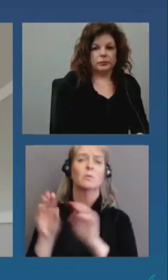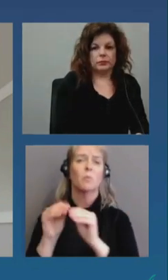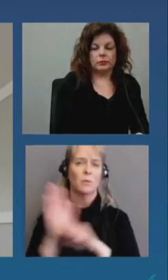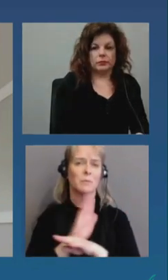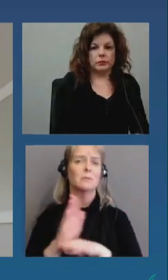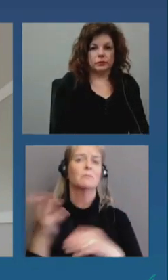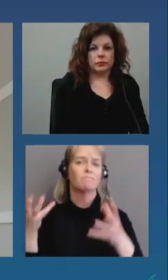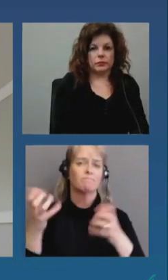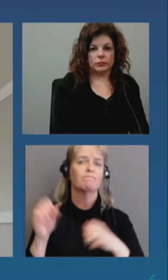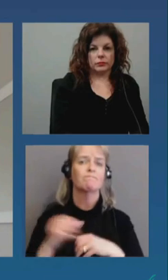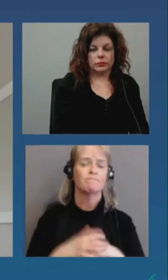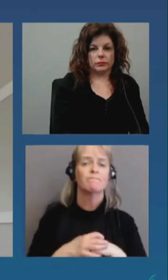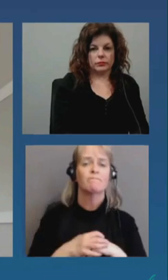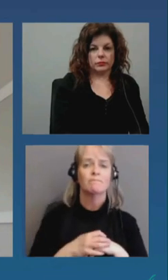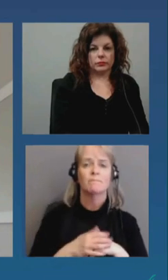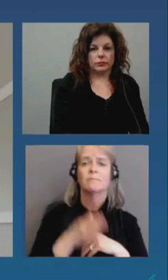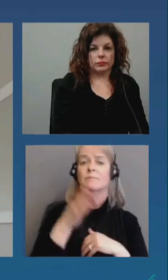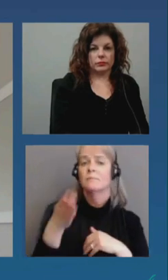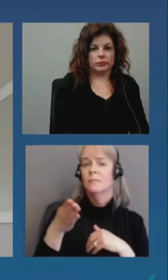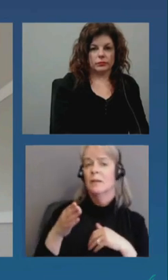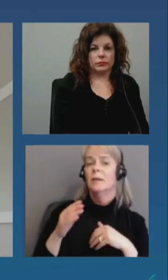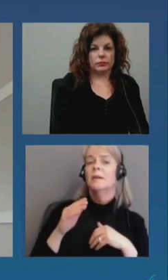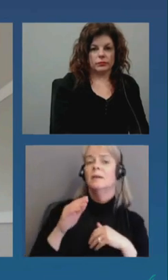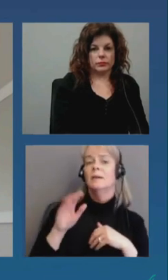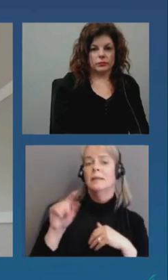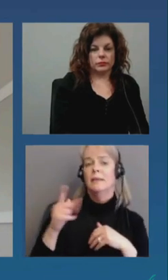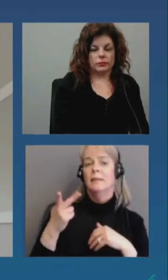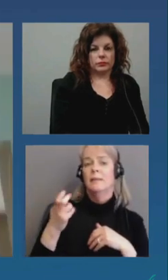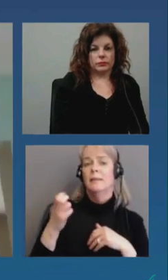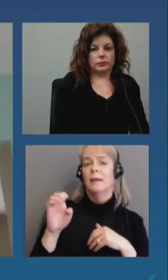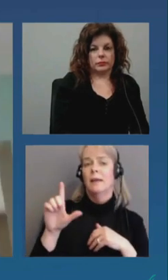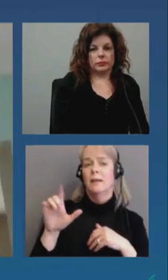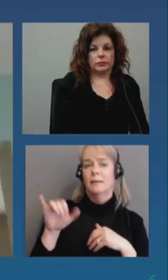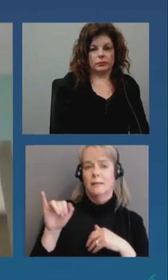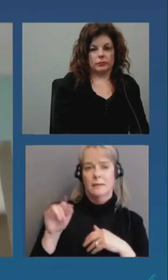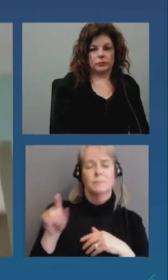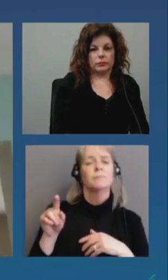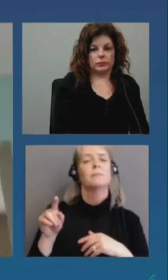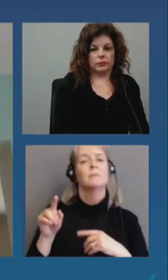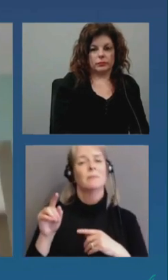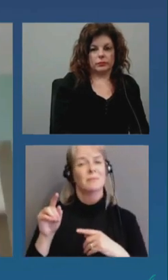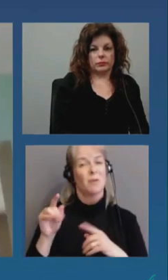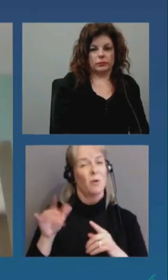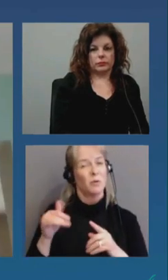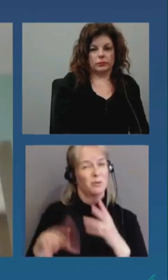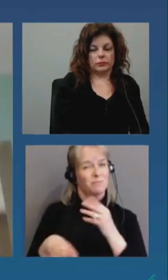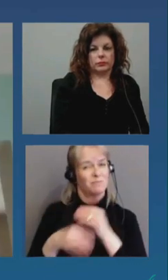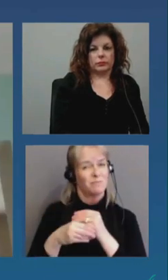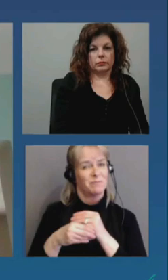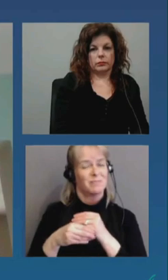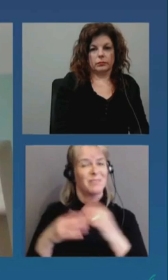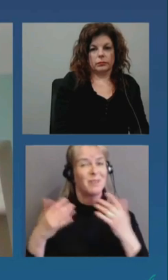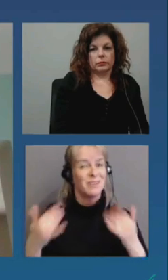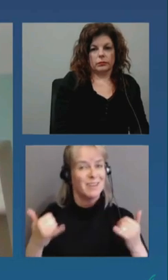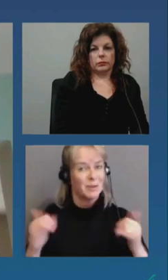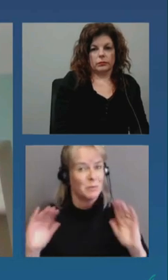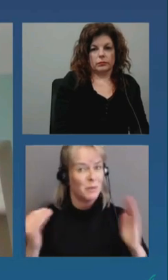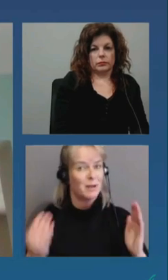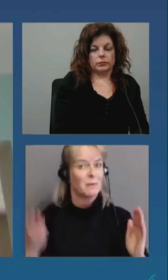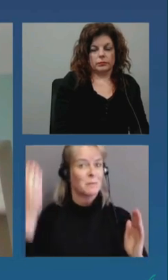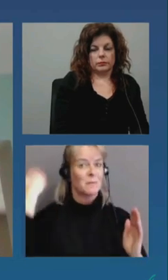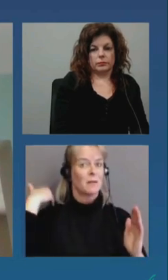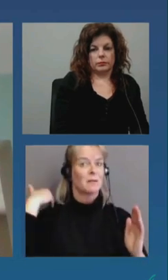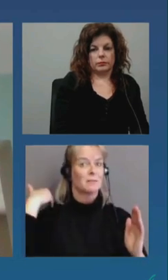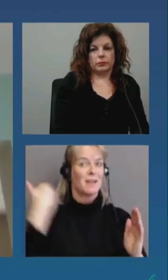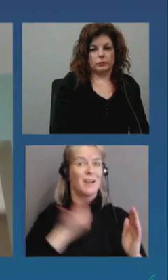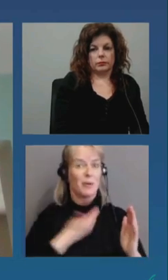if i can just add quickly our situation now as we've been saying for some time is is worse than it was then so yes